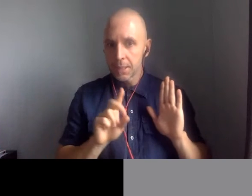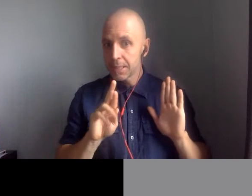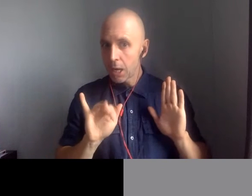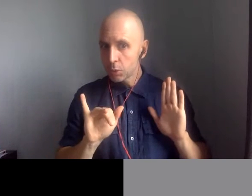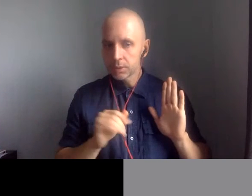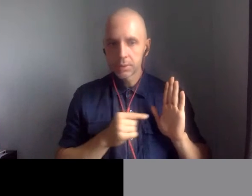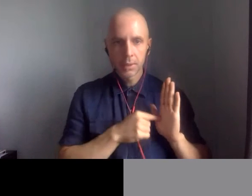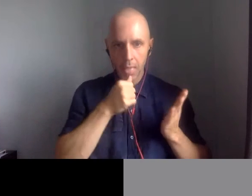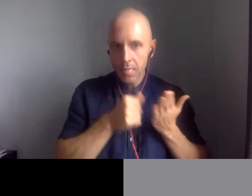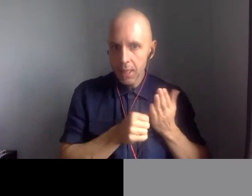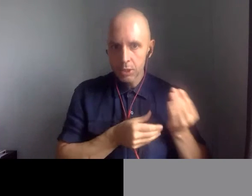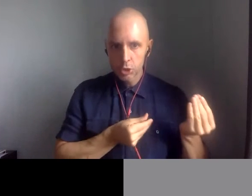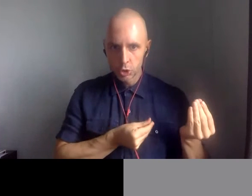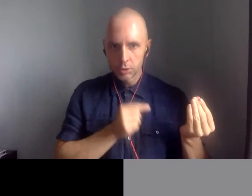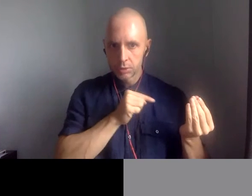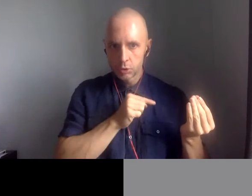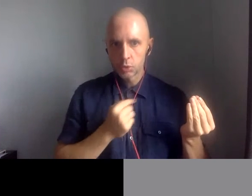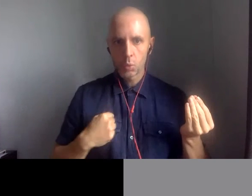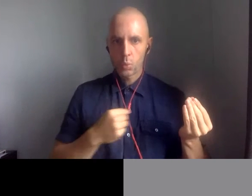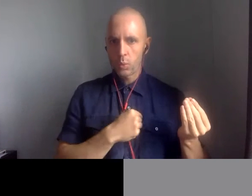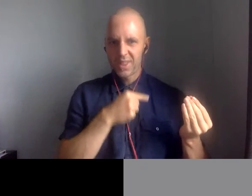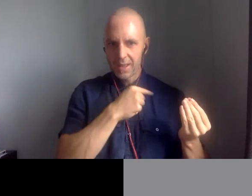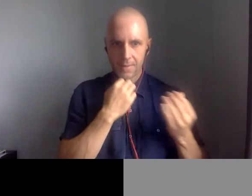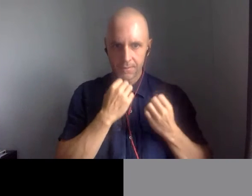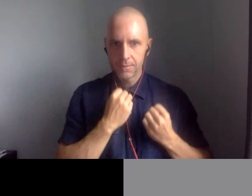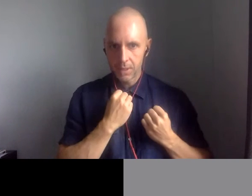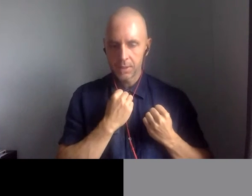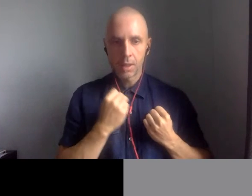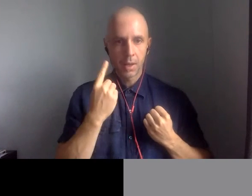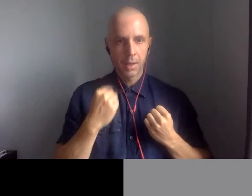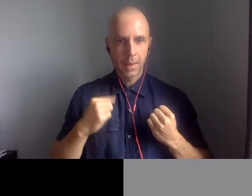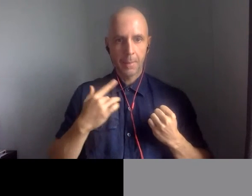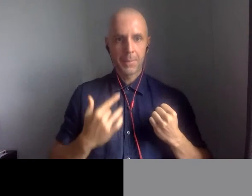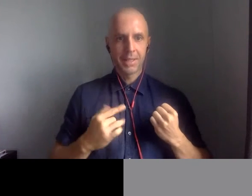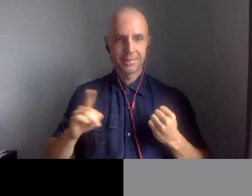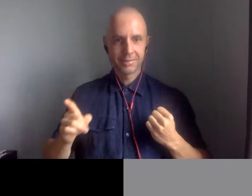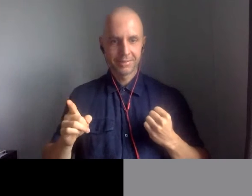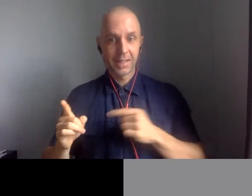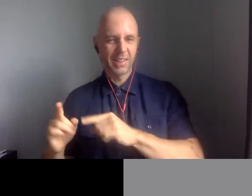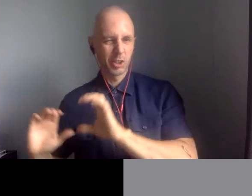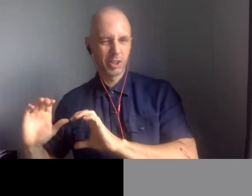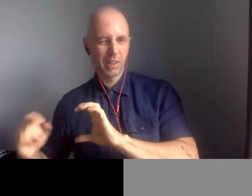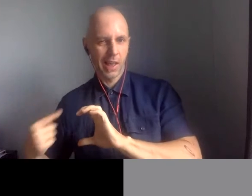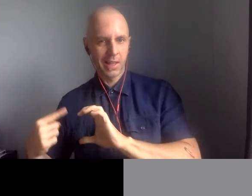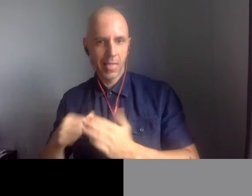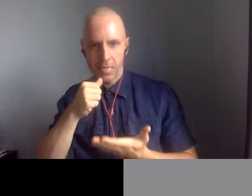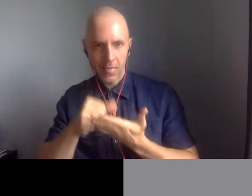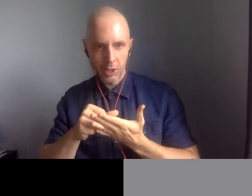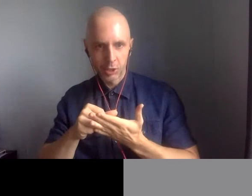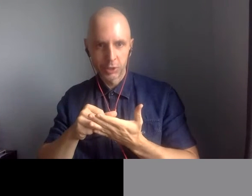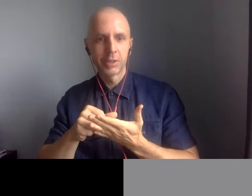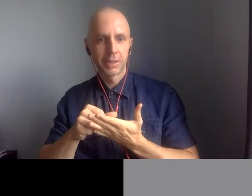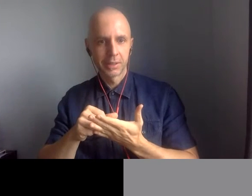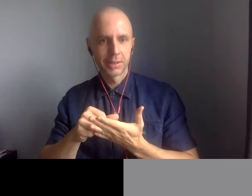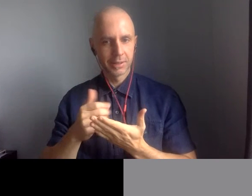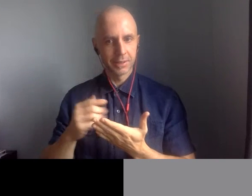from a first-hand nature. And these aren't typed, they're handwritten. And being able to read and interpret